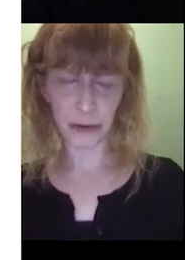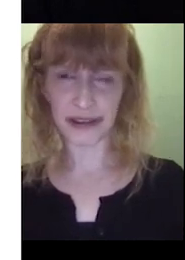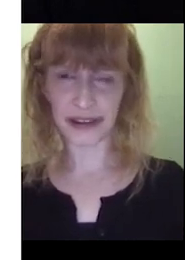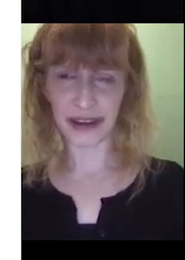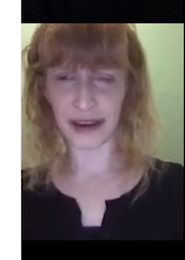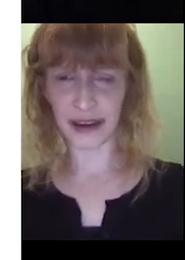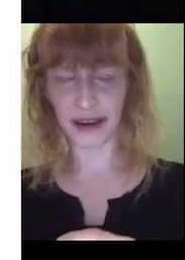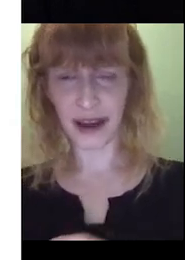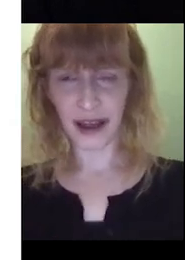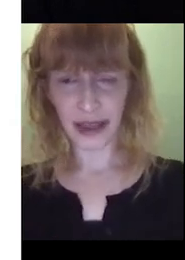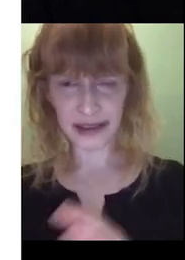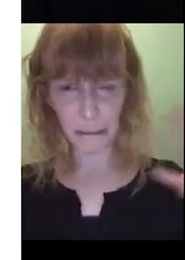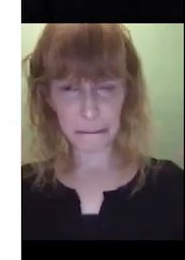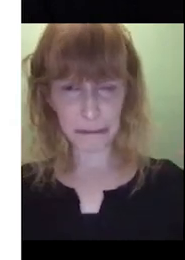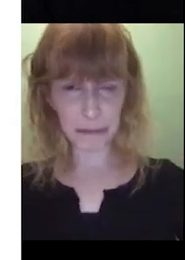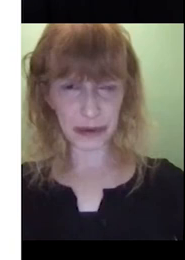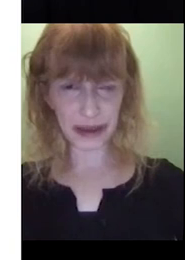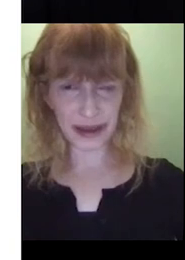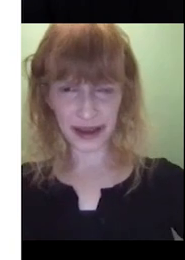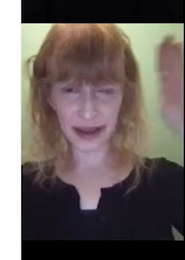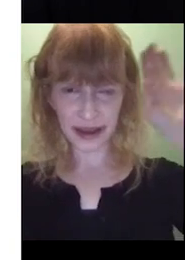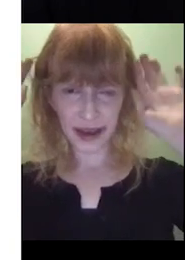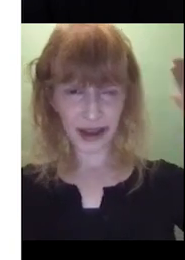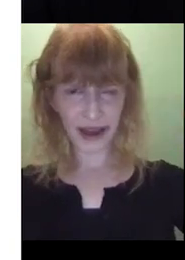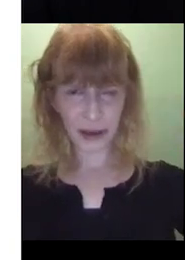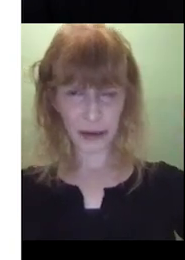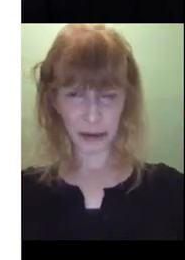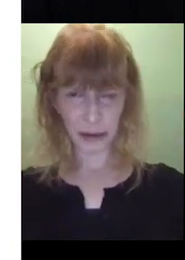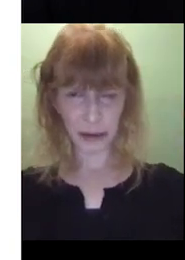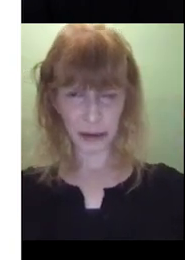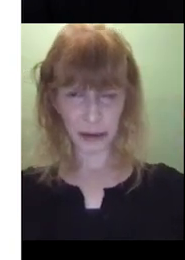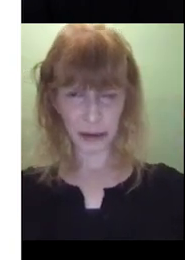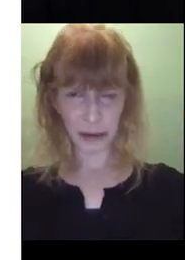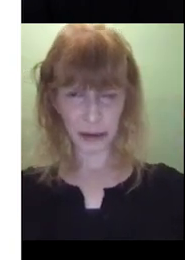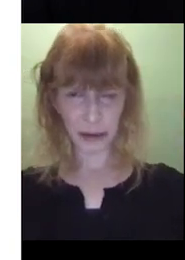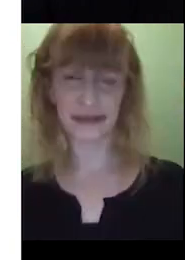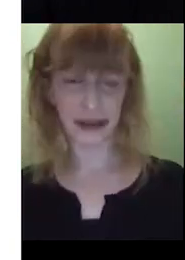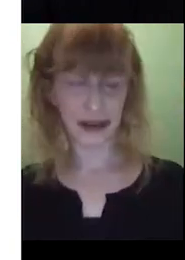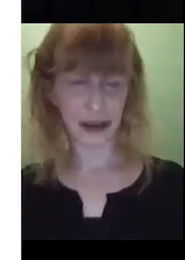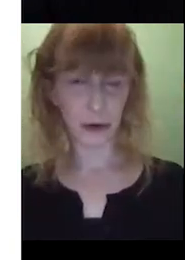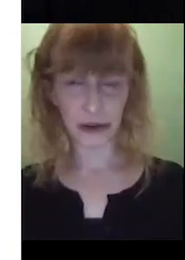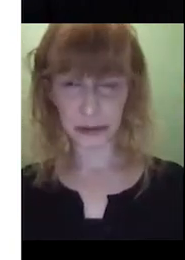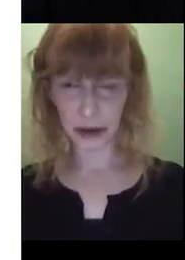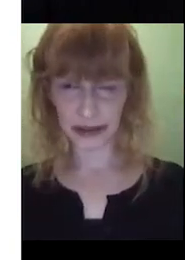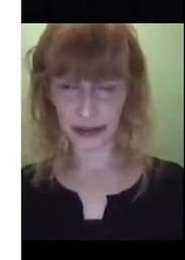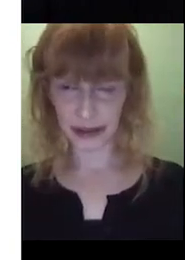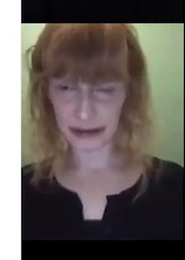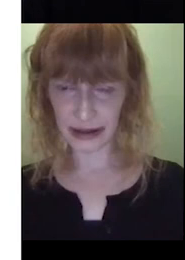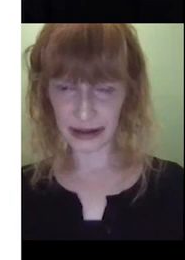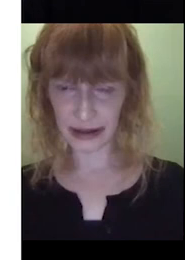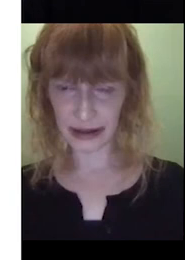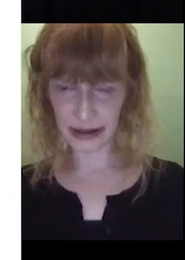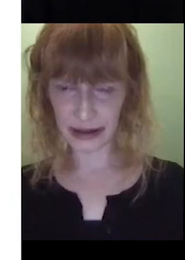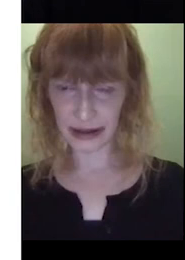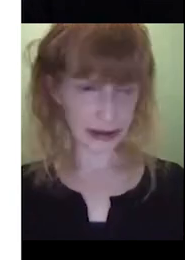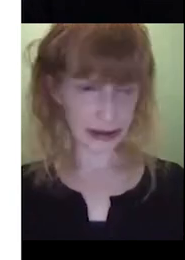we might say that's a big hippopotamus. And what else might we say?